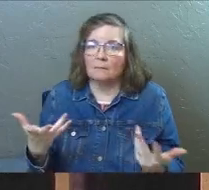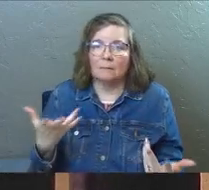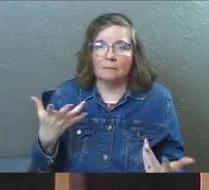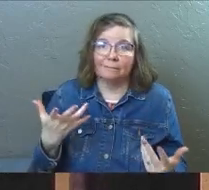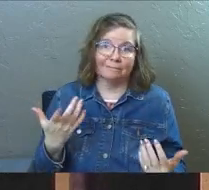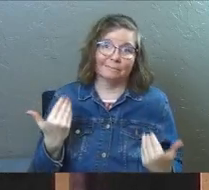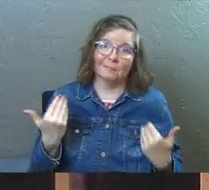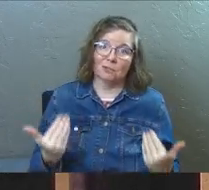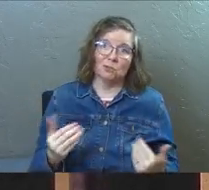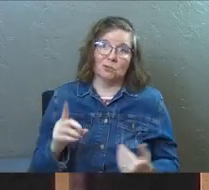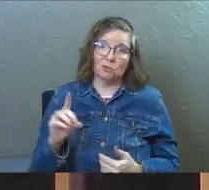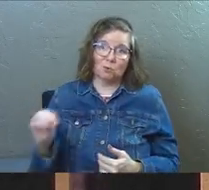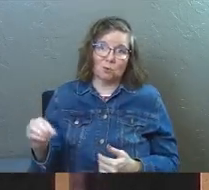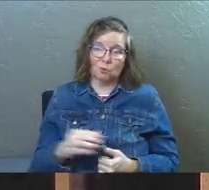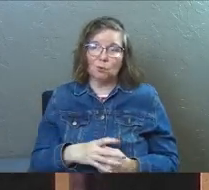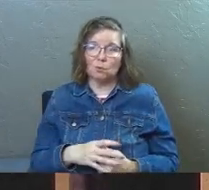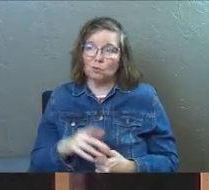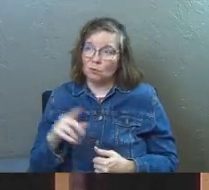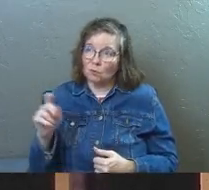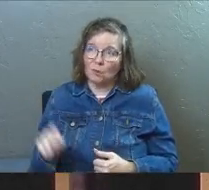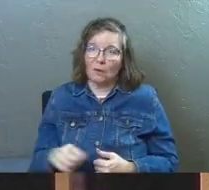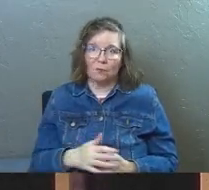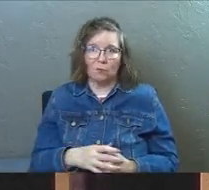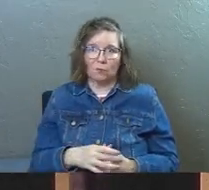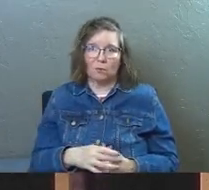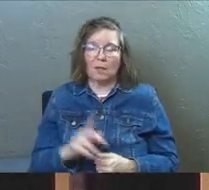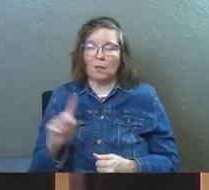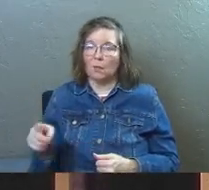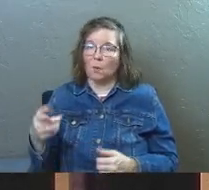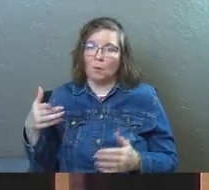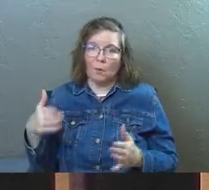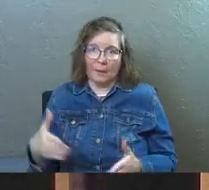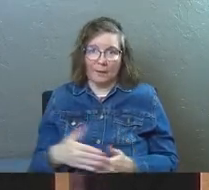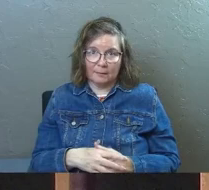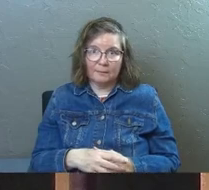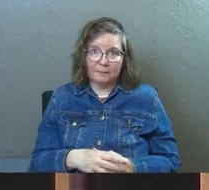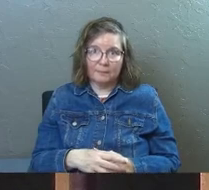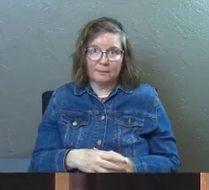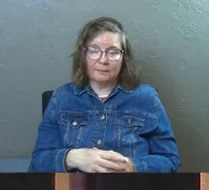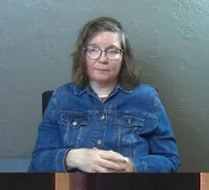You just do. You have to. It's the only way.